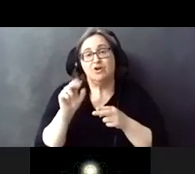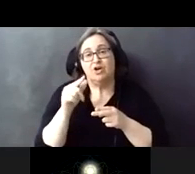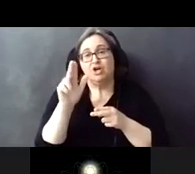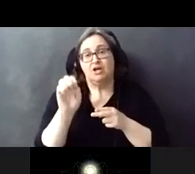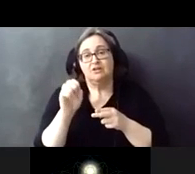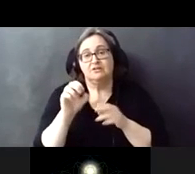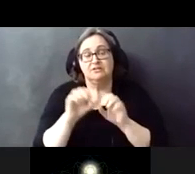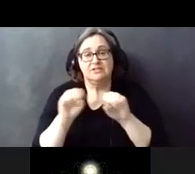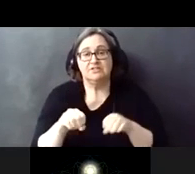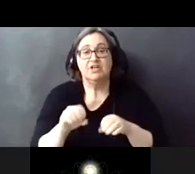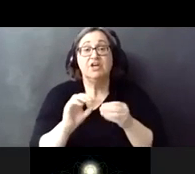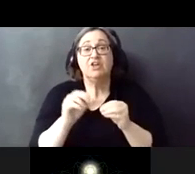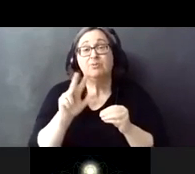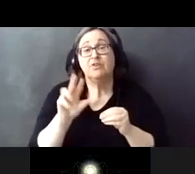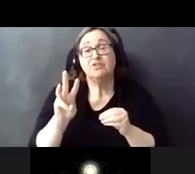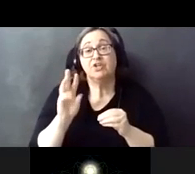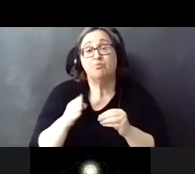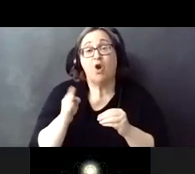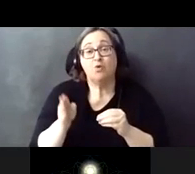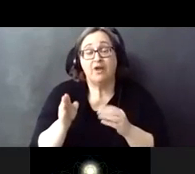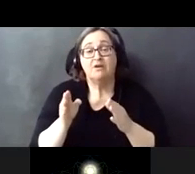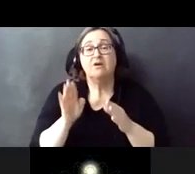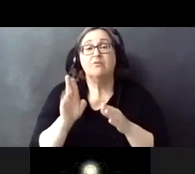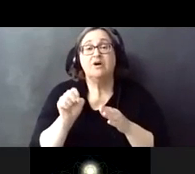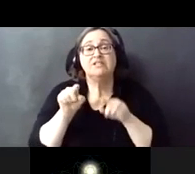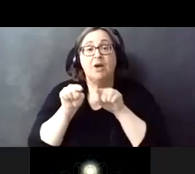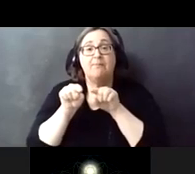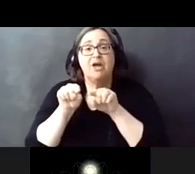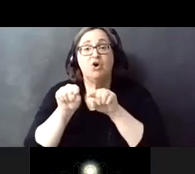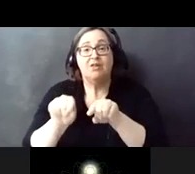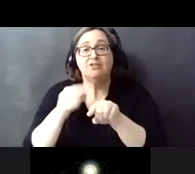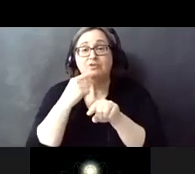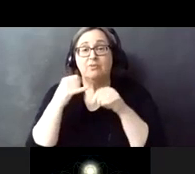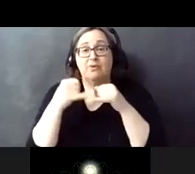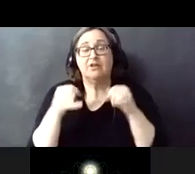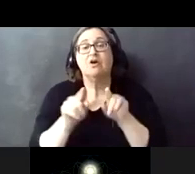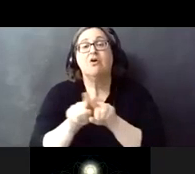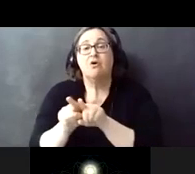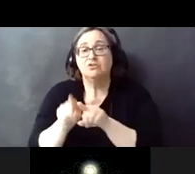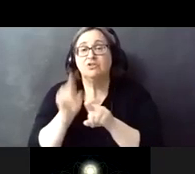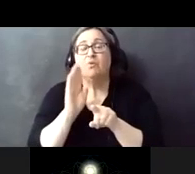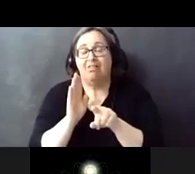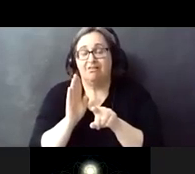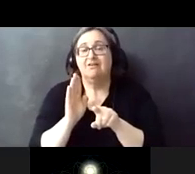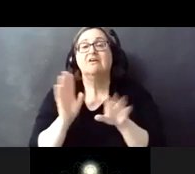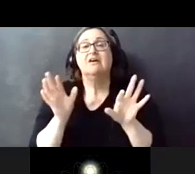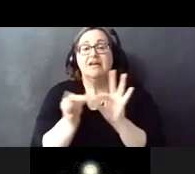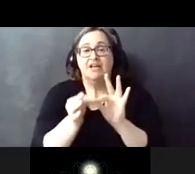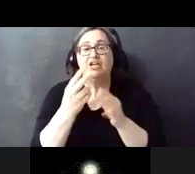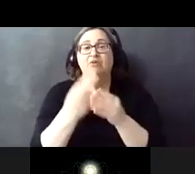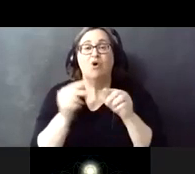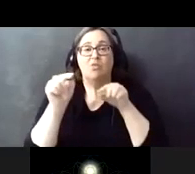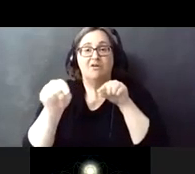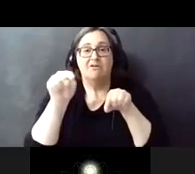the number 36 broadway bus which runs parallel to the red line also connects to both the wilson and